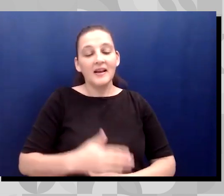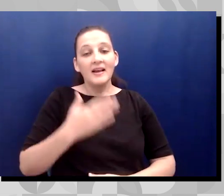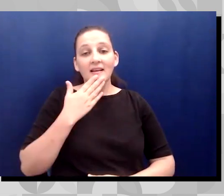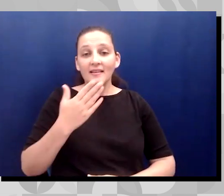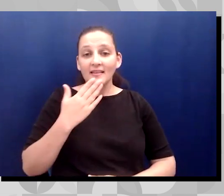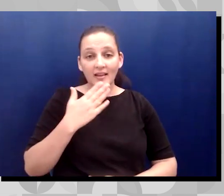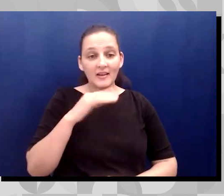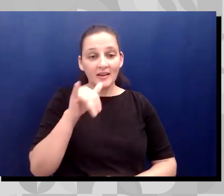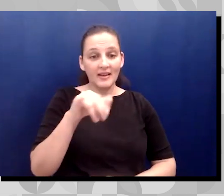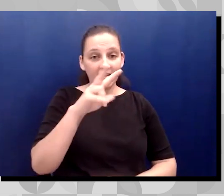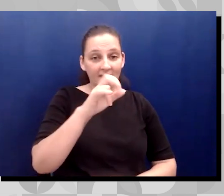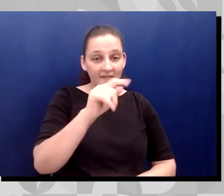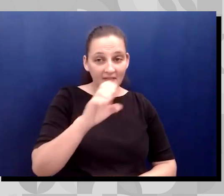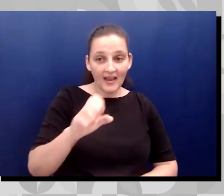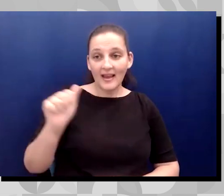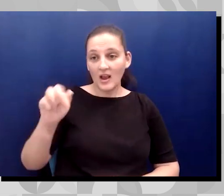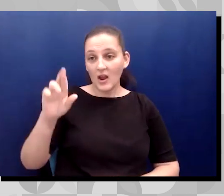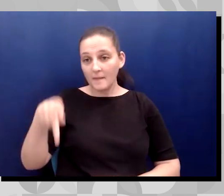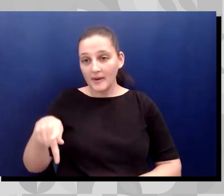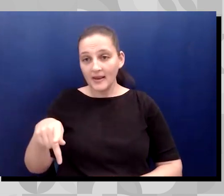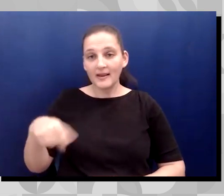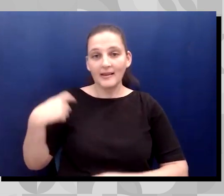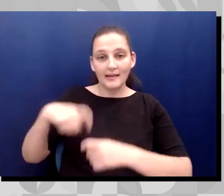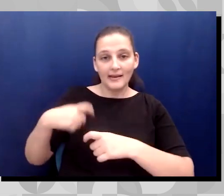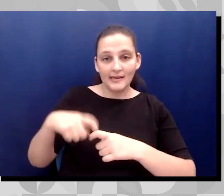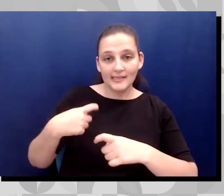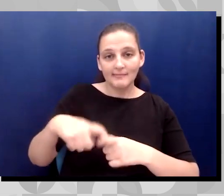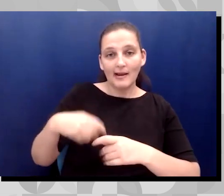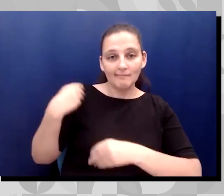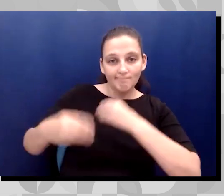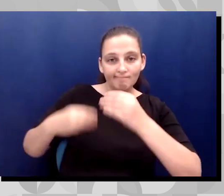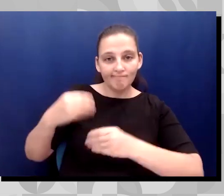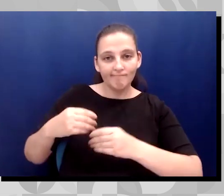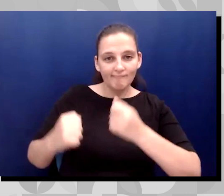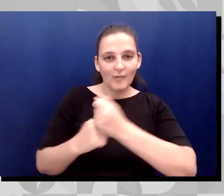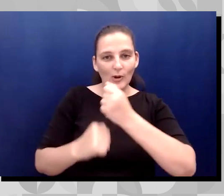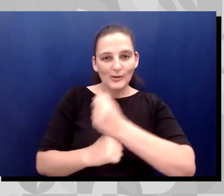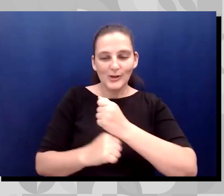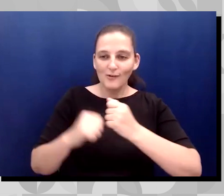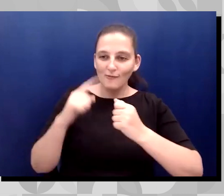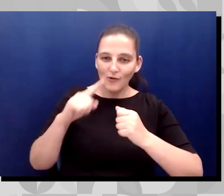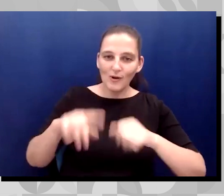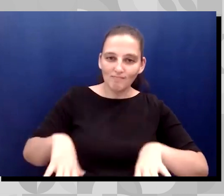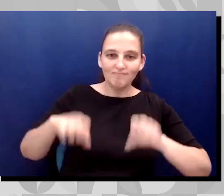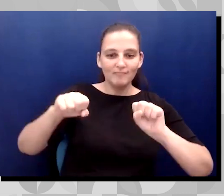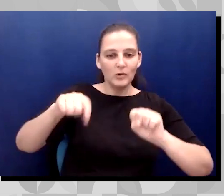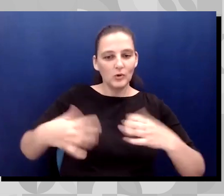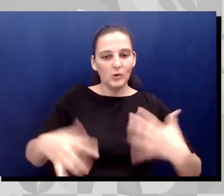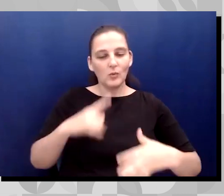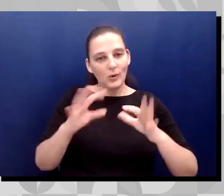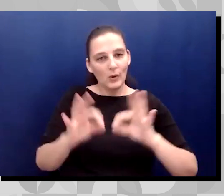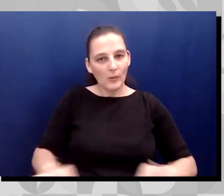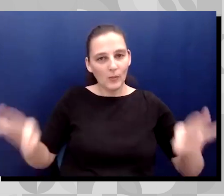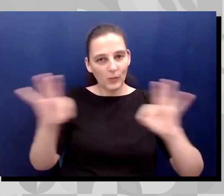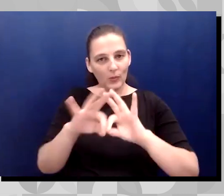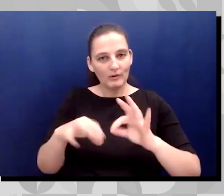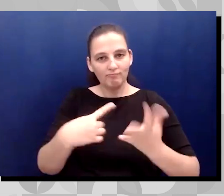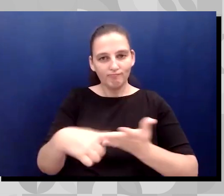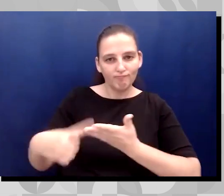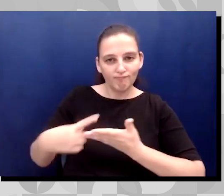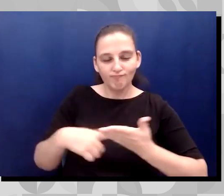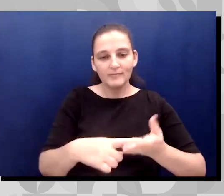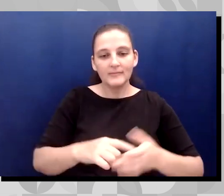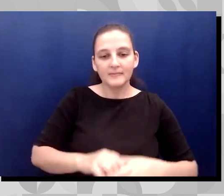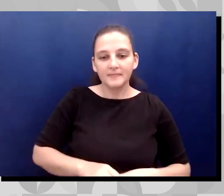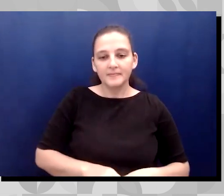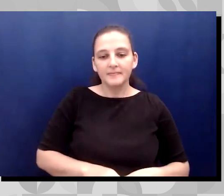the Hispanic Heritage Foundation for hosting this important discussion. I was blessed a